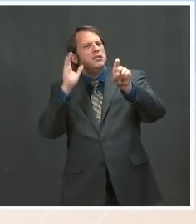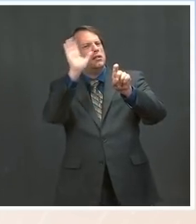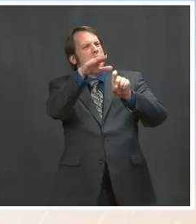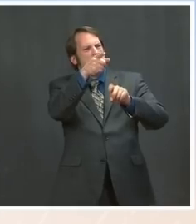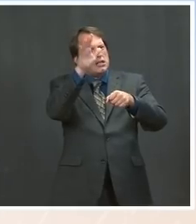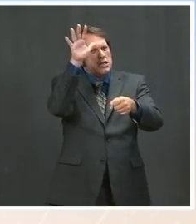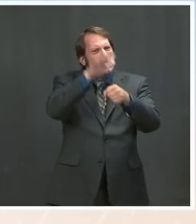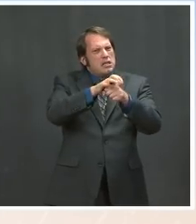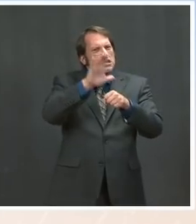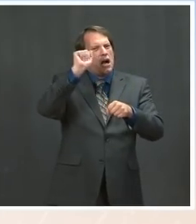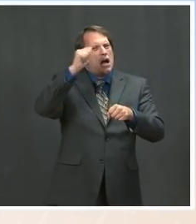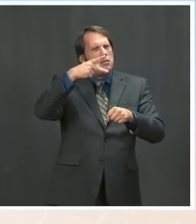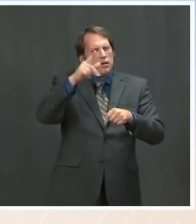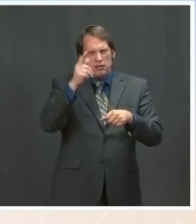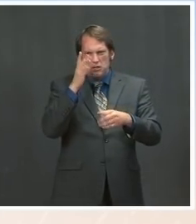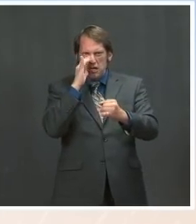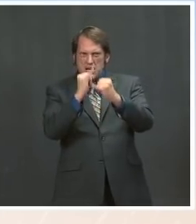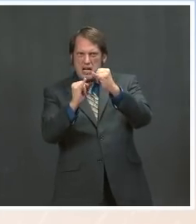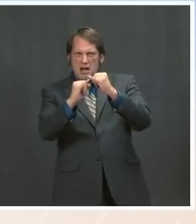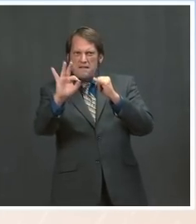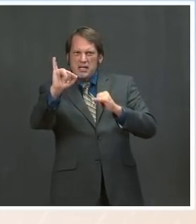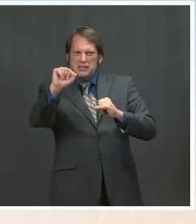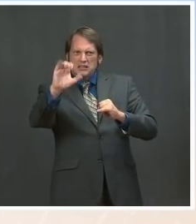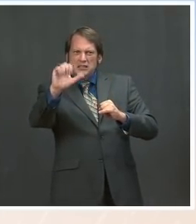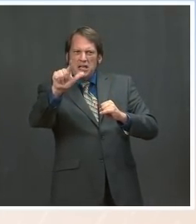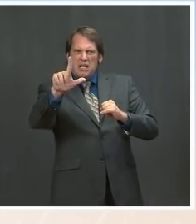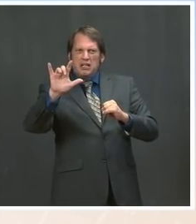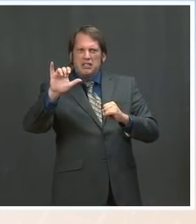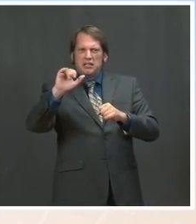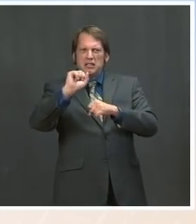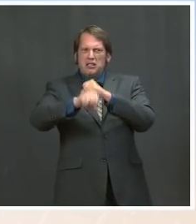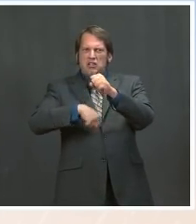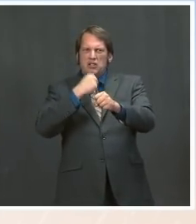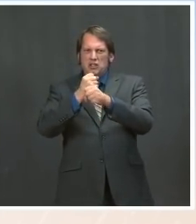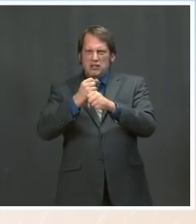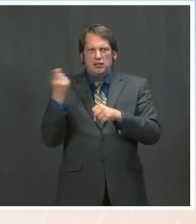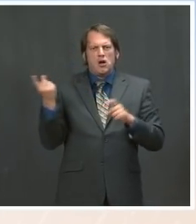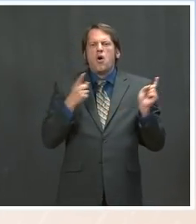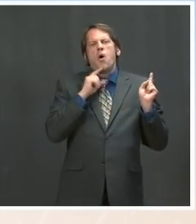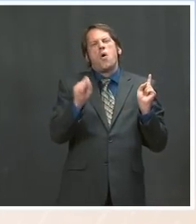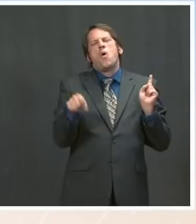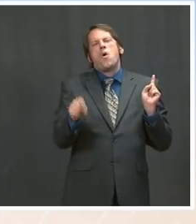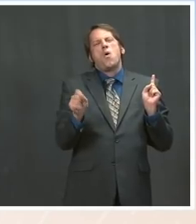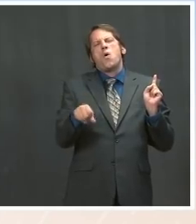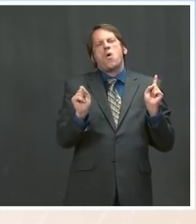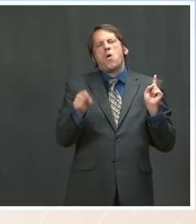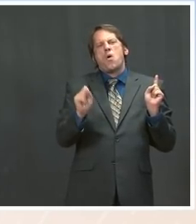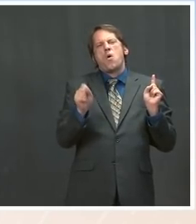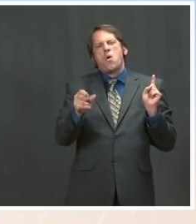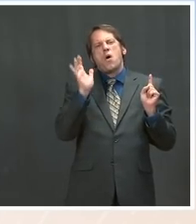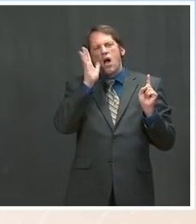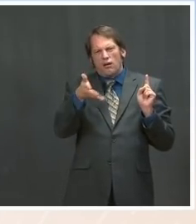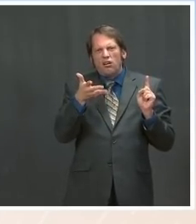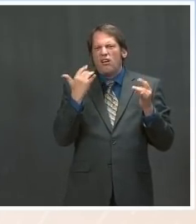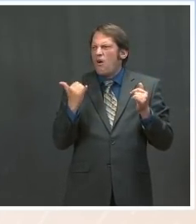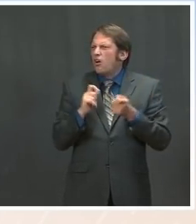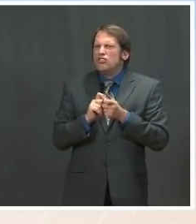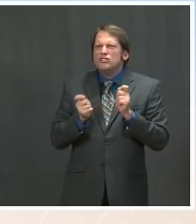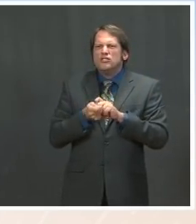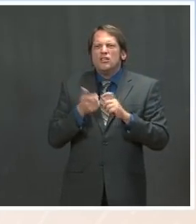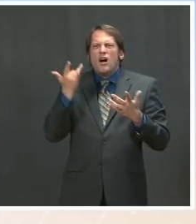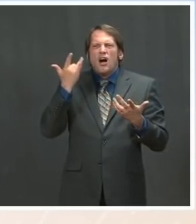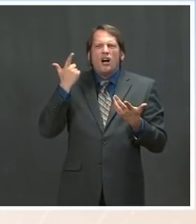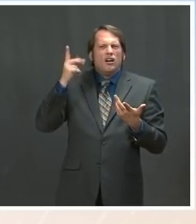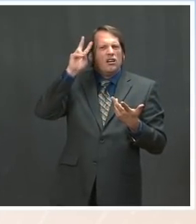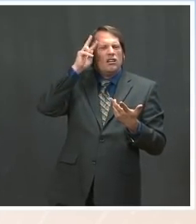the end of this fiscal year, you said, without hesitation, yes. So I don't understand what has changed in the last two weeks to change